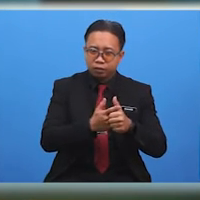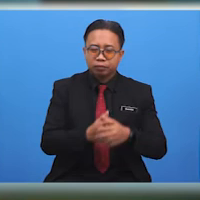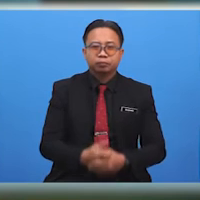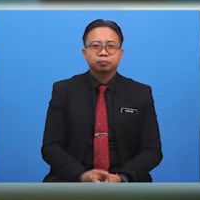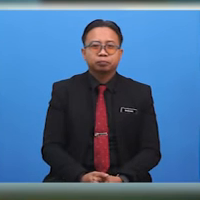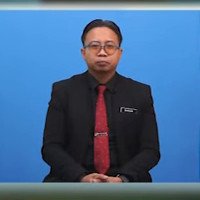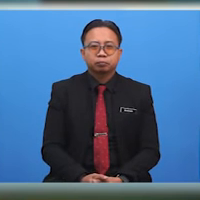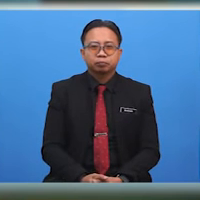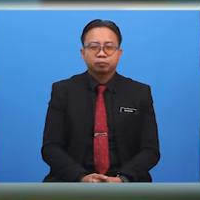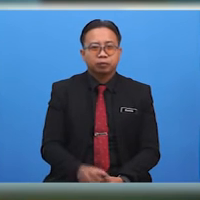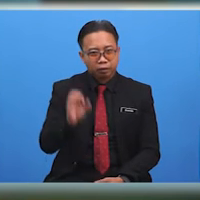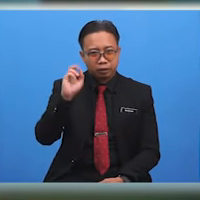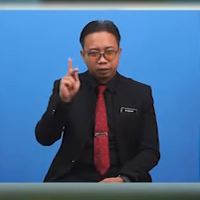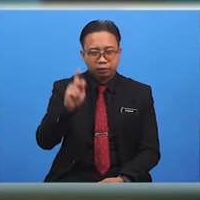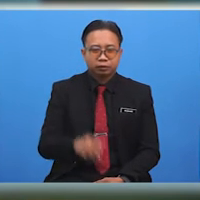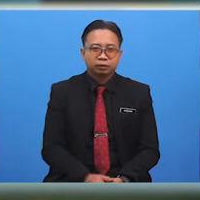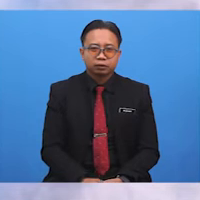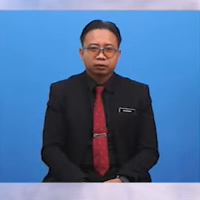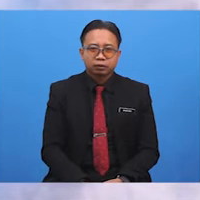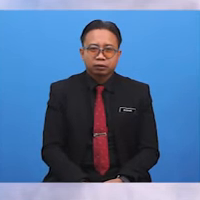will pick up the page Okay